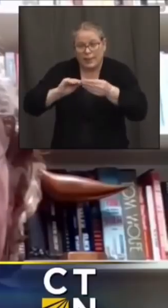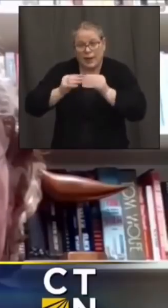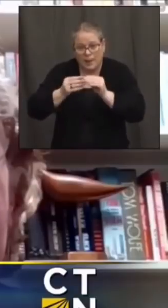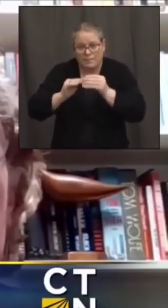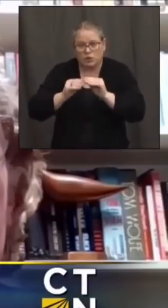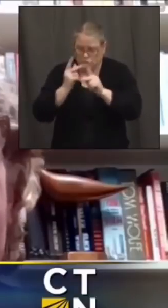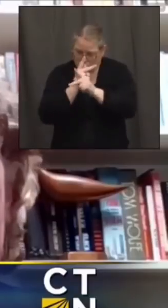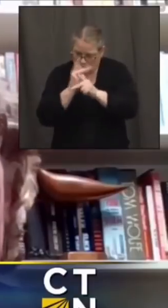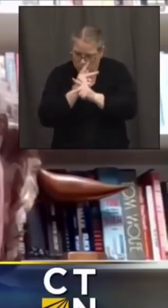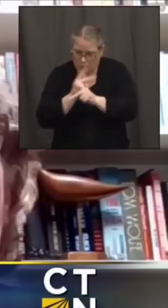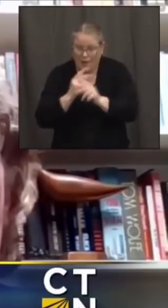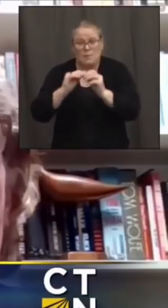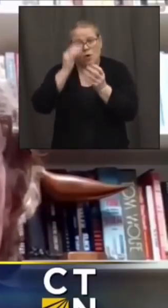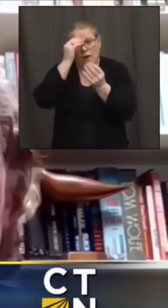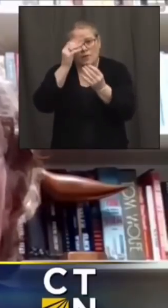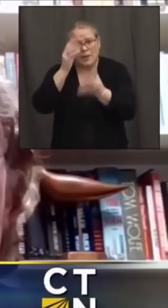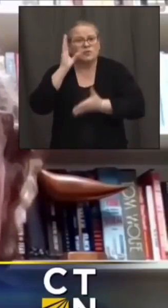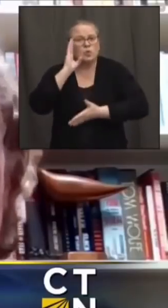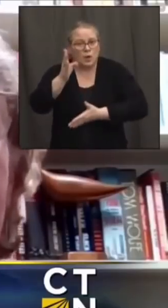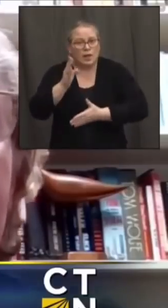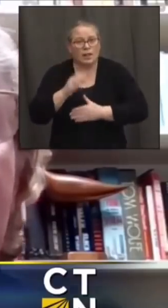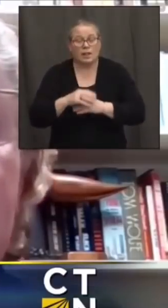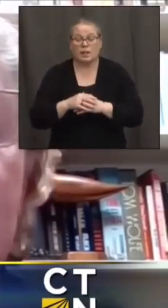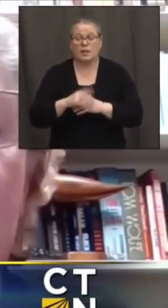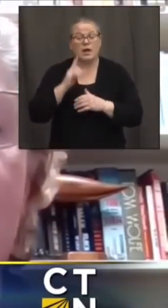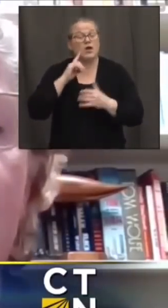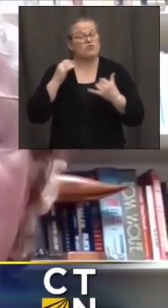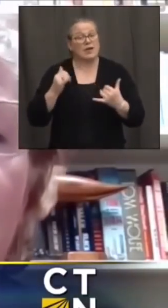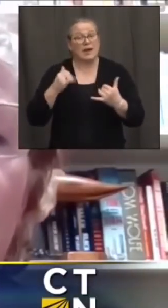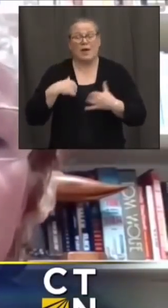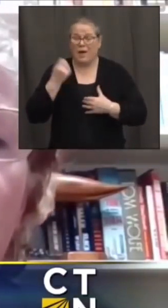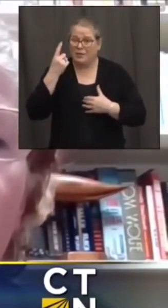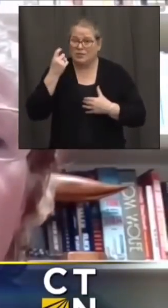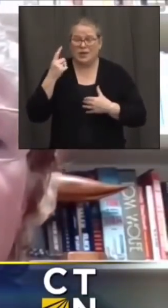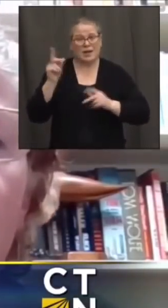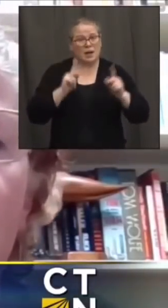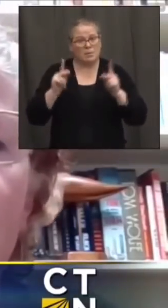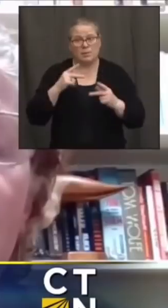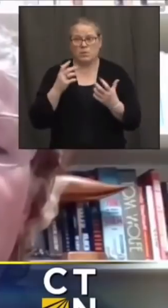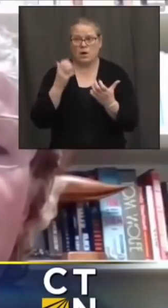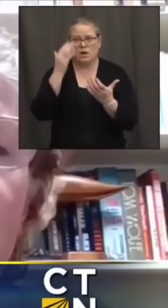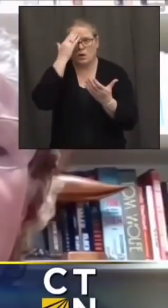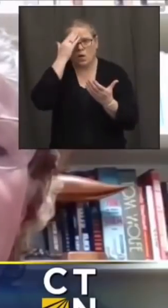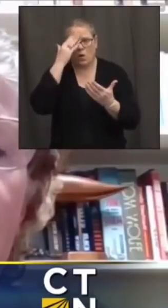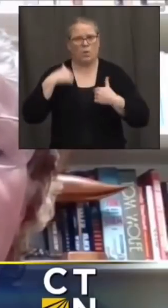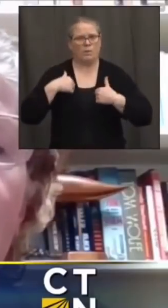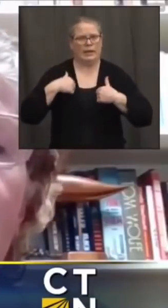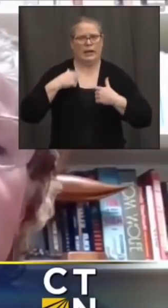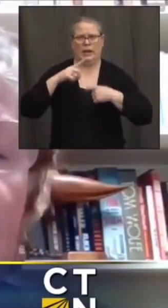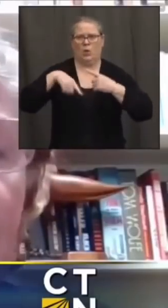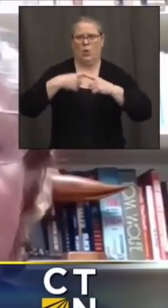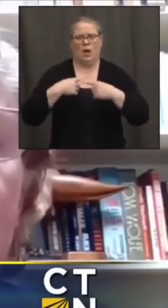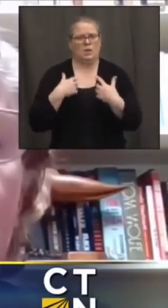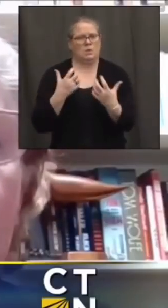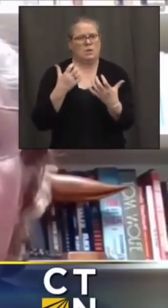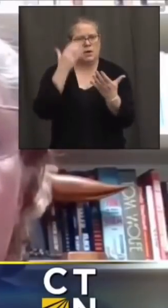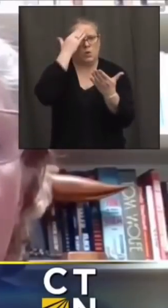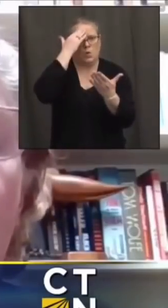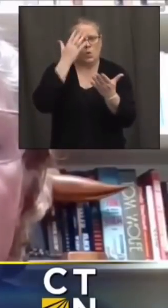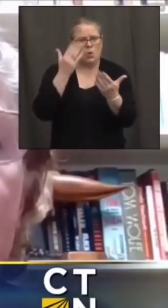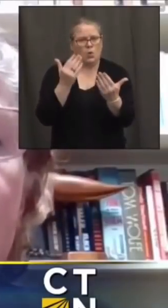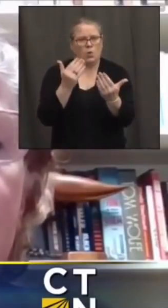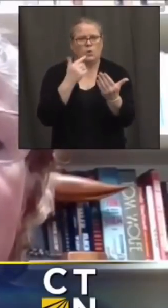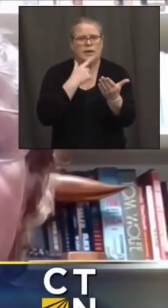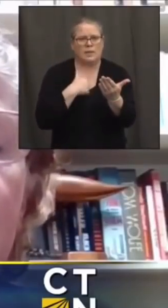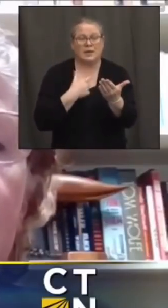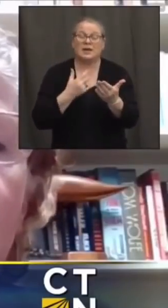further information in the meantime we understand and appreciate that people want to know when they'll be getting their vaccine it's going to be a